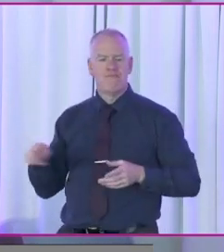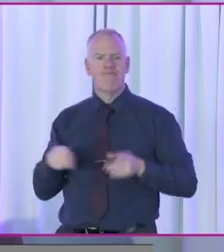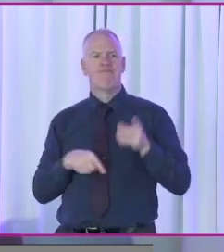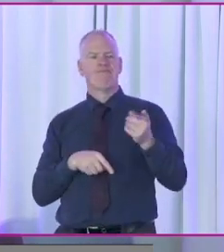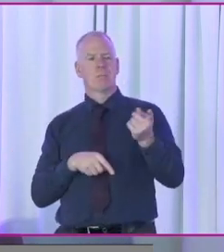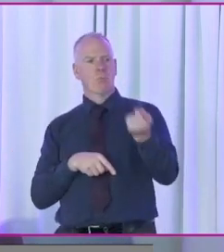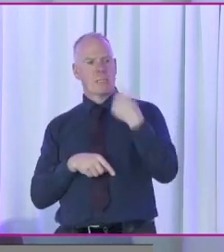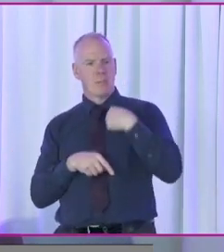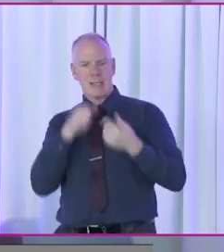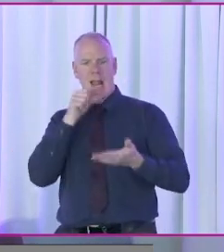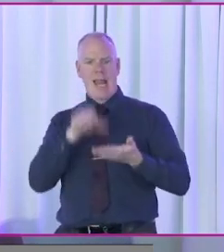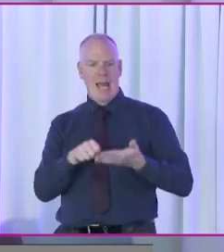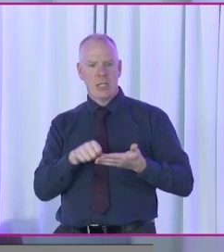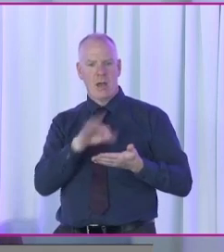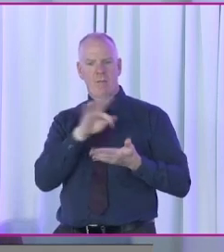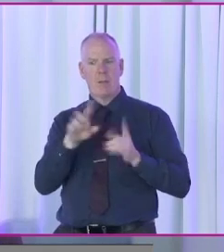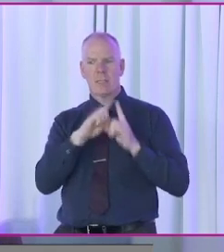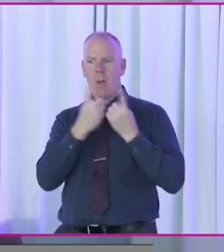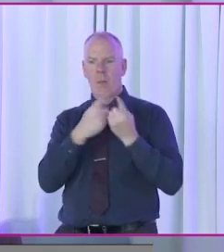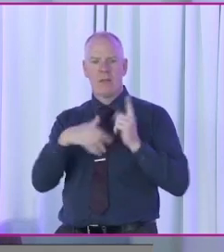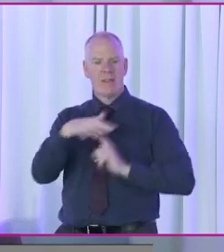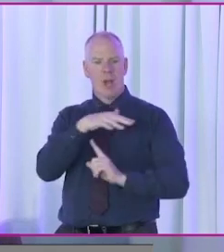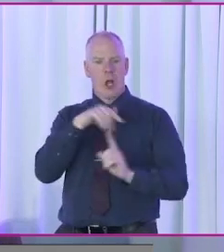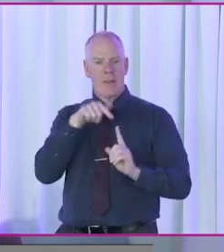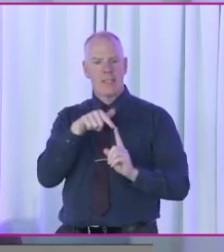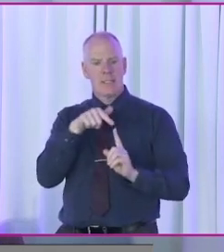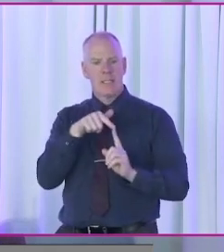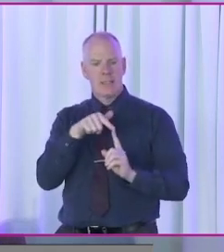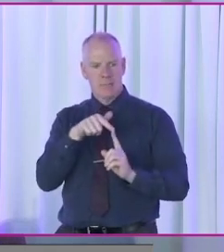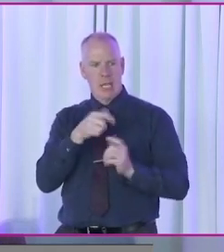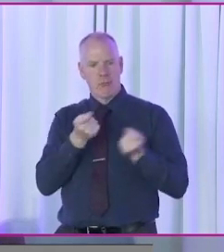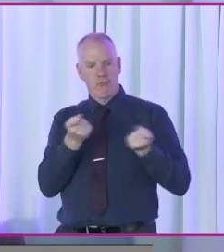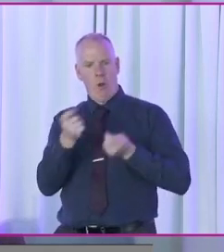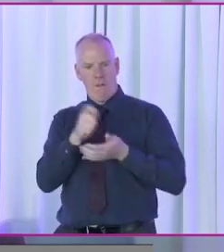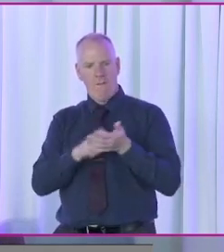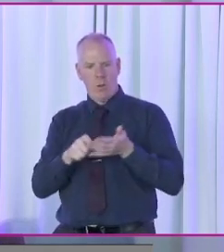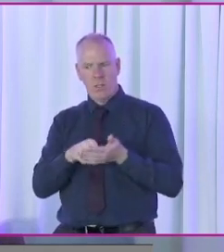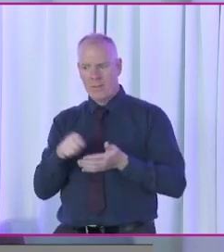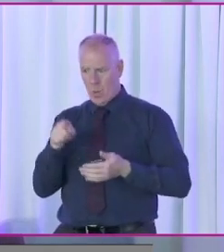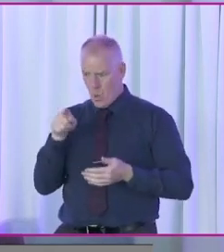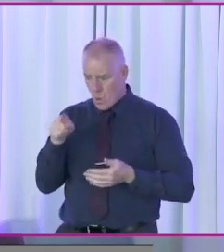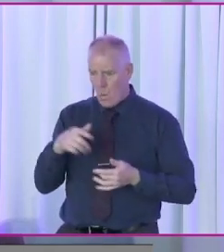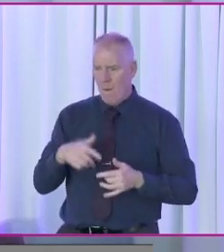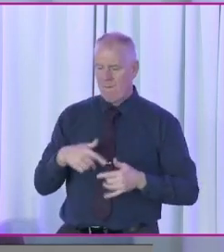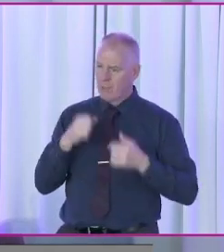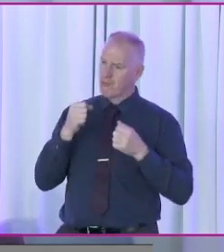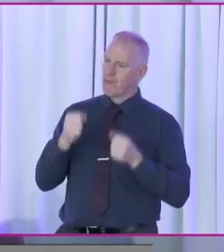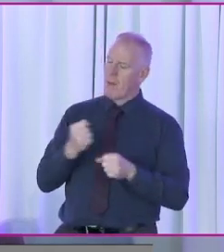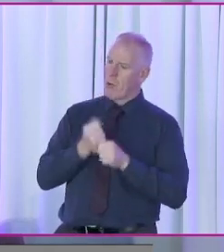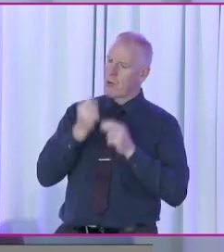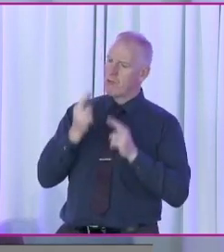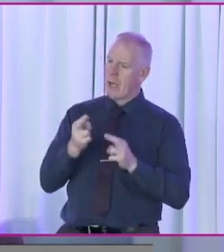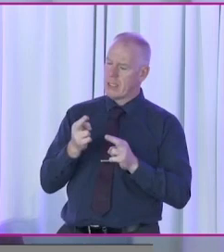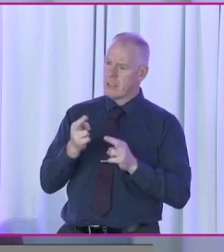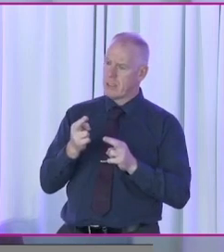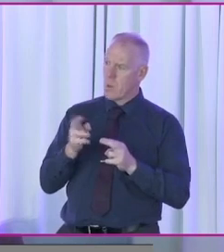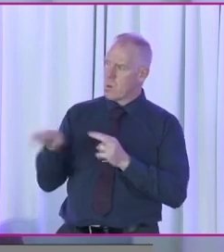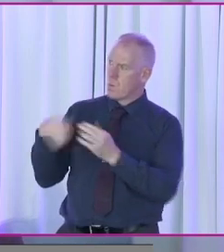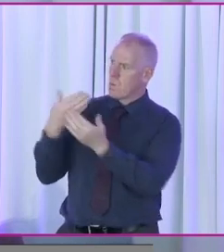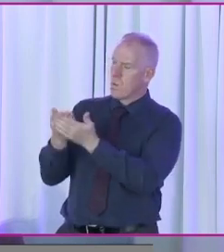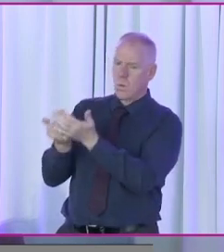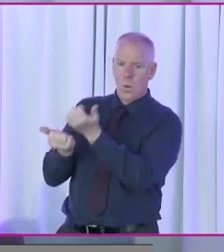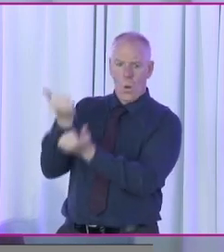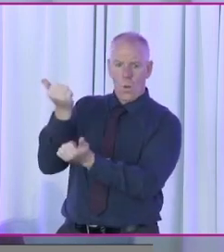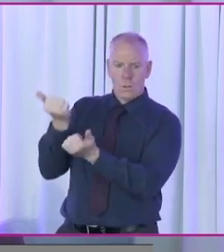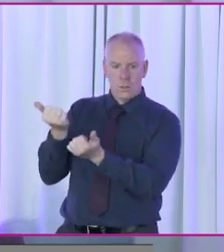I got this strange letter back from the Department of Environment, who was in charge of voting. If you feel, if you feel so strongly about your rights, why don't you take us to court?